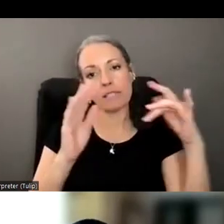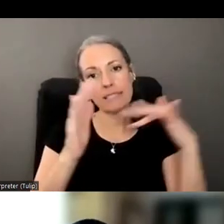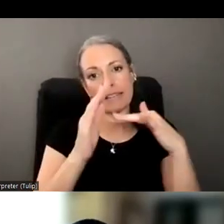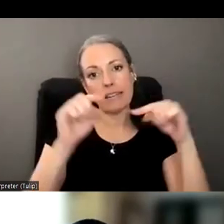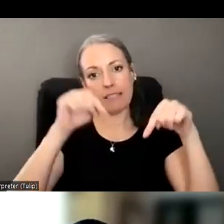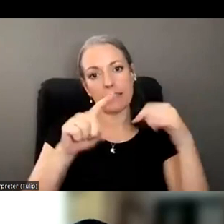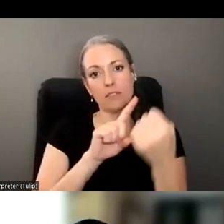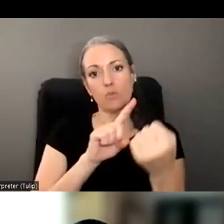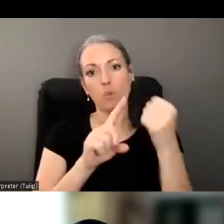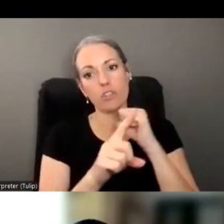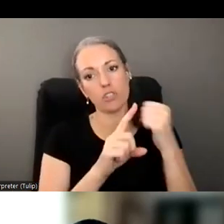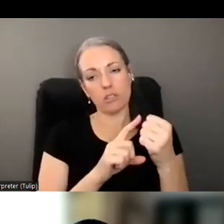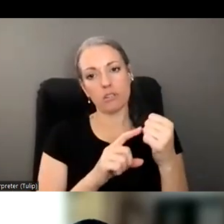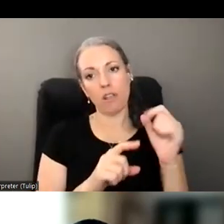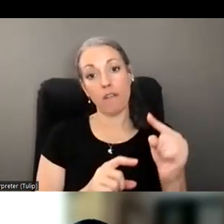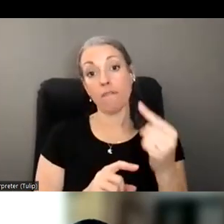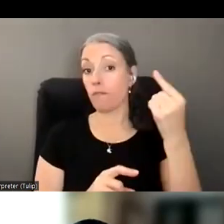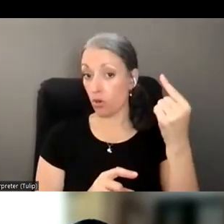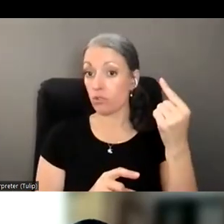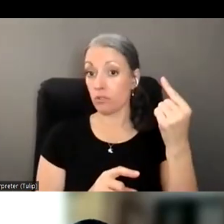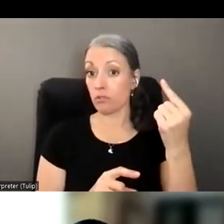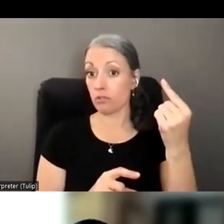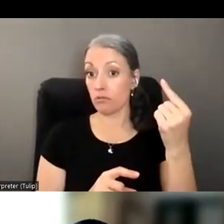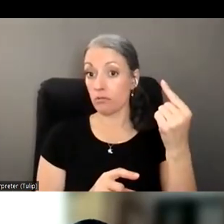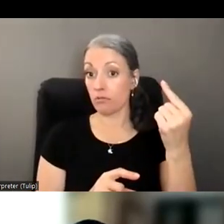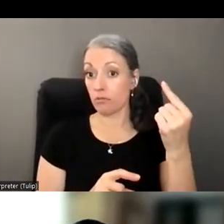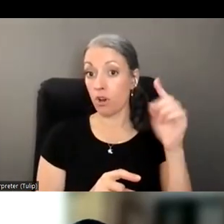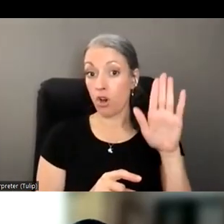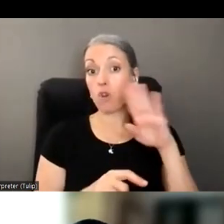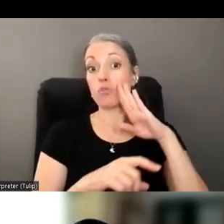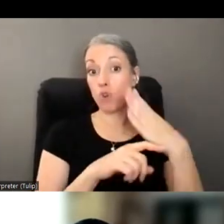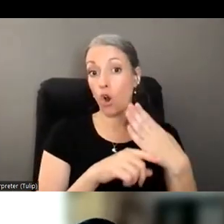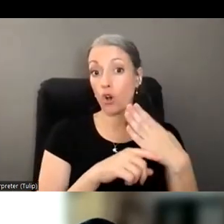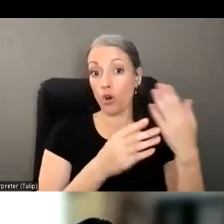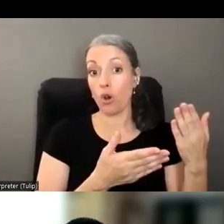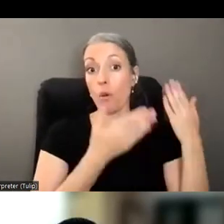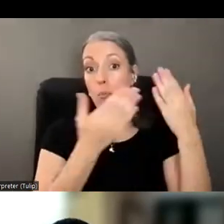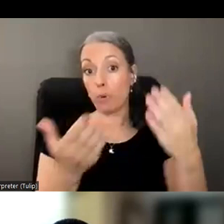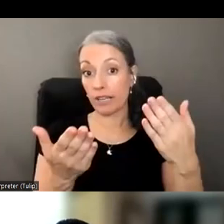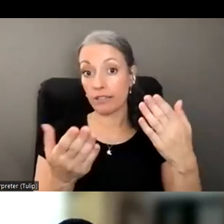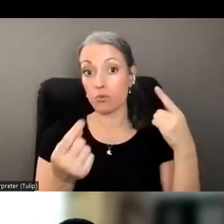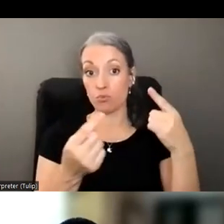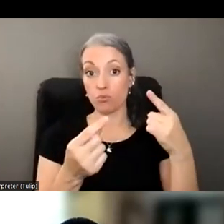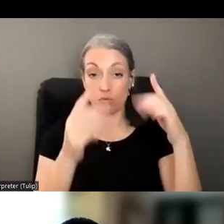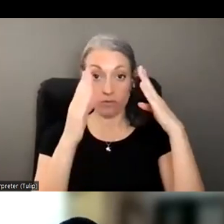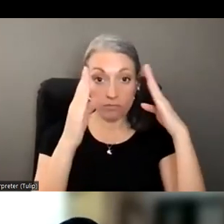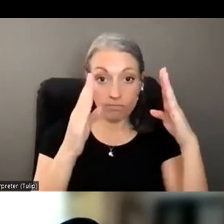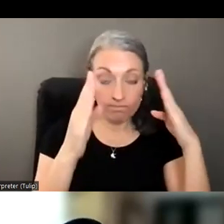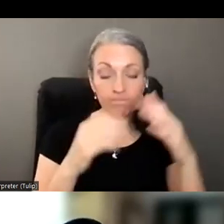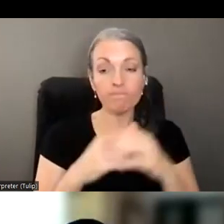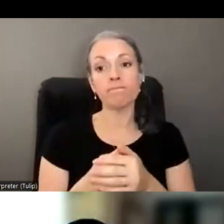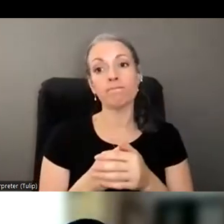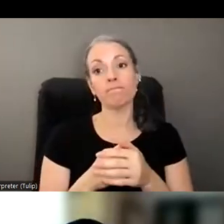And so, first of all, the, um, fact that, um, her daughter is bringing this, uh, to our attention. Um,